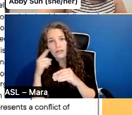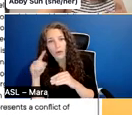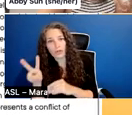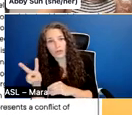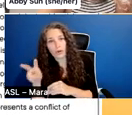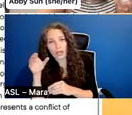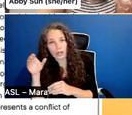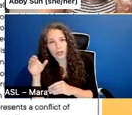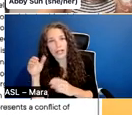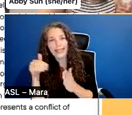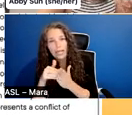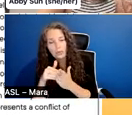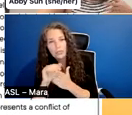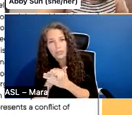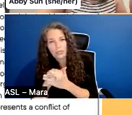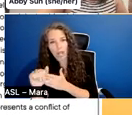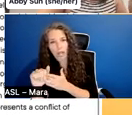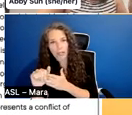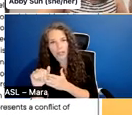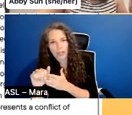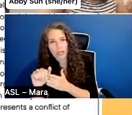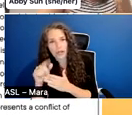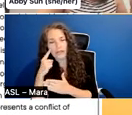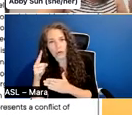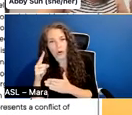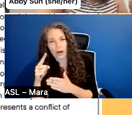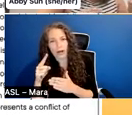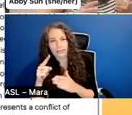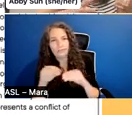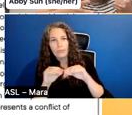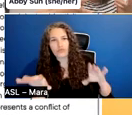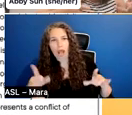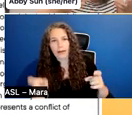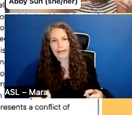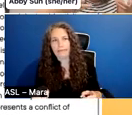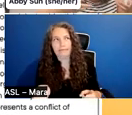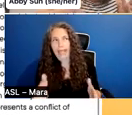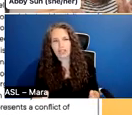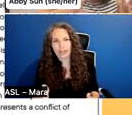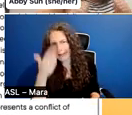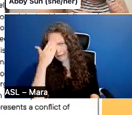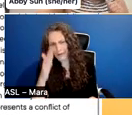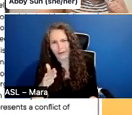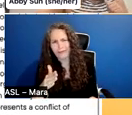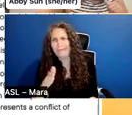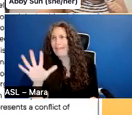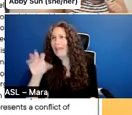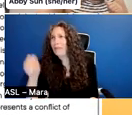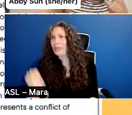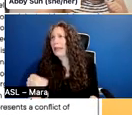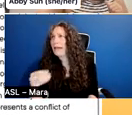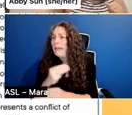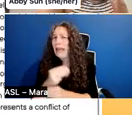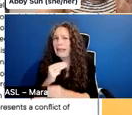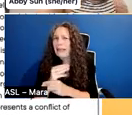would be, I mean, I can't do the math this fast, 5% would be, uh, $10,000. And,